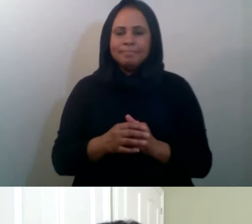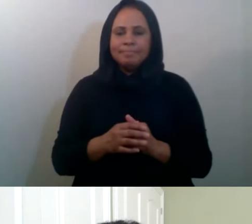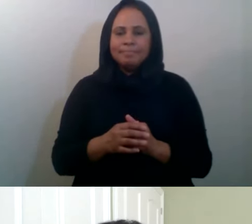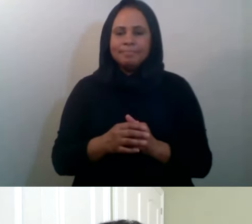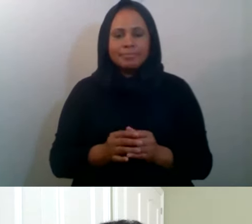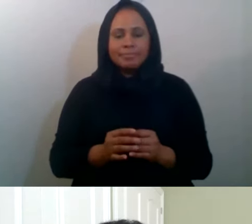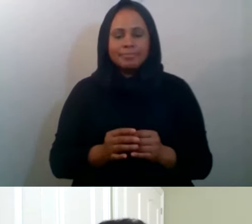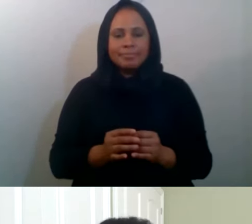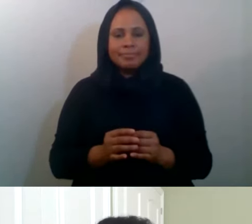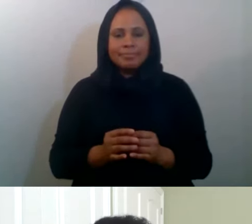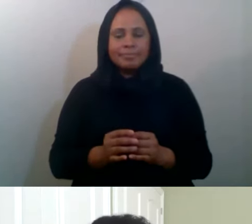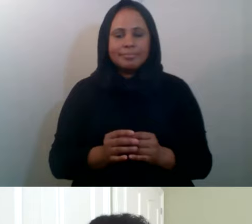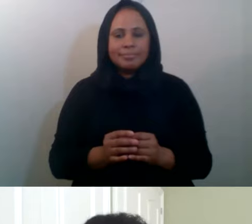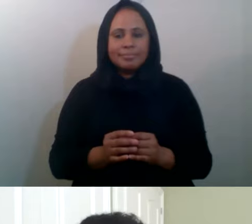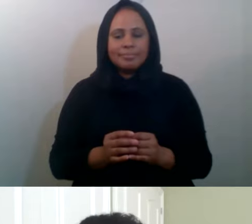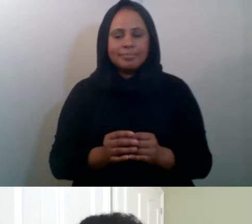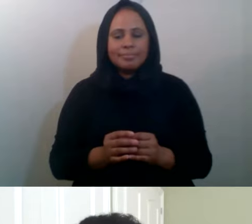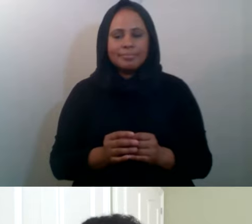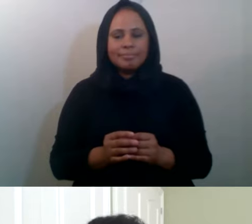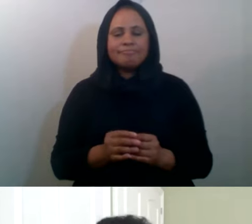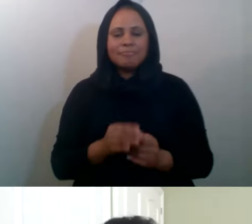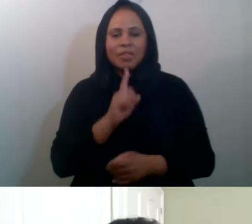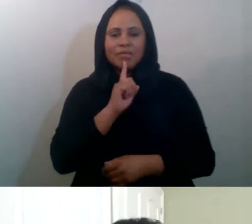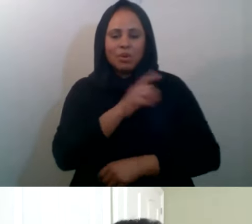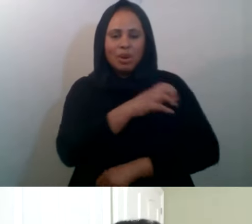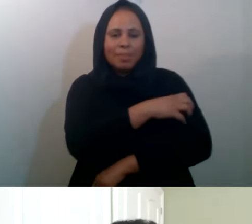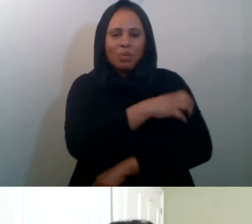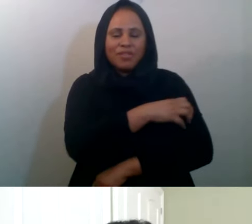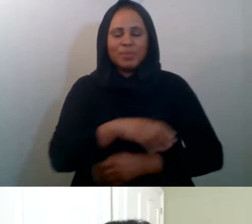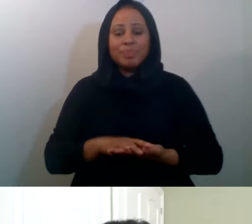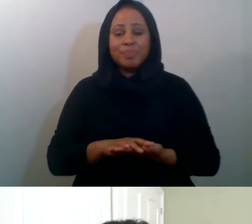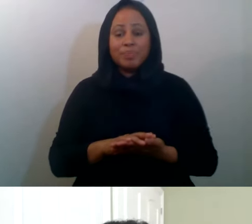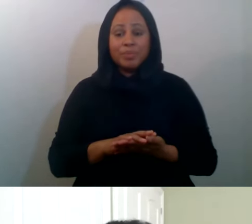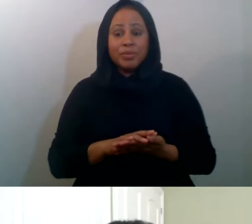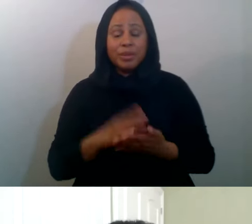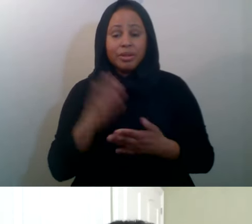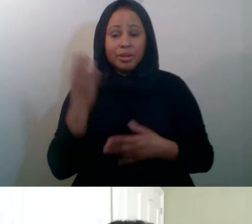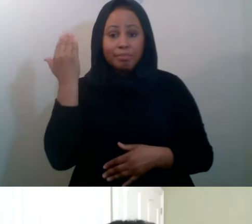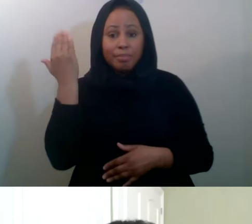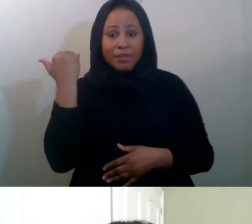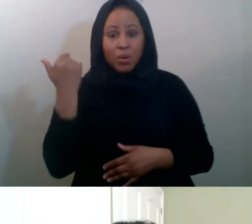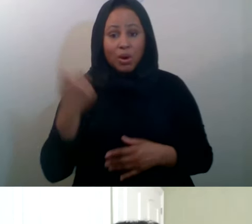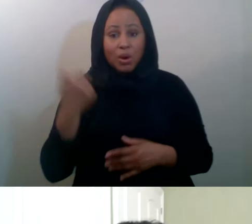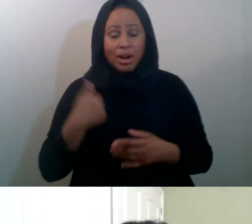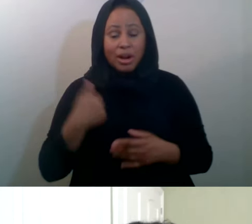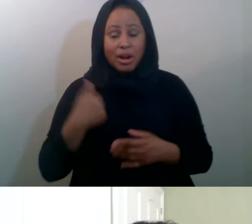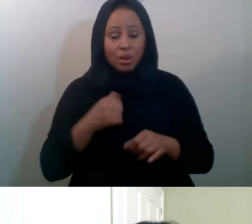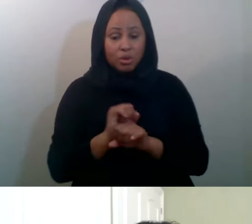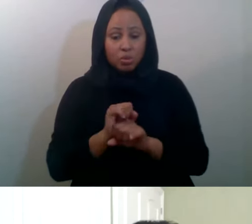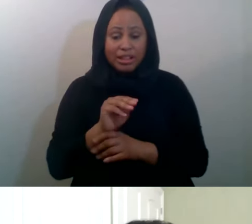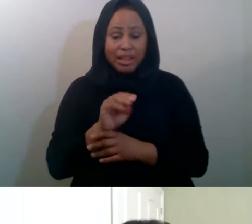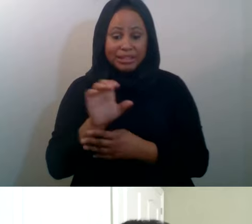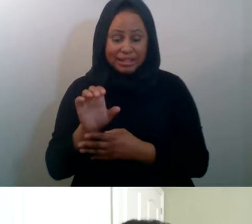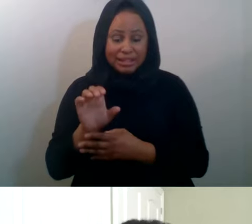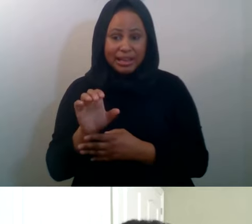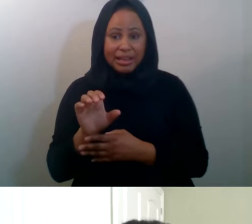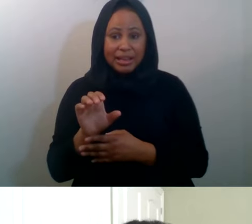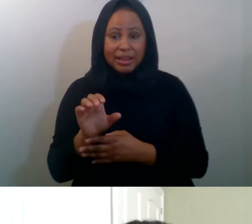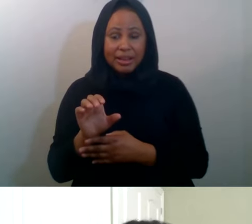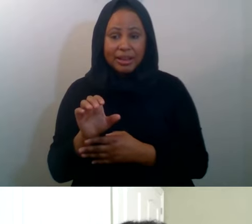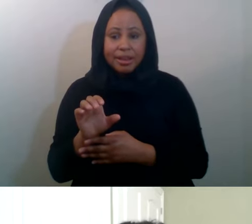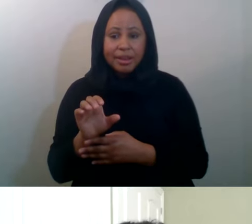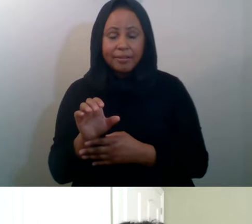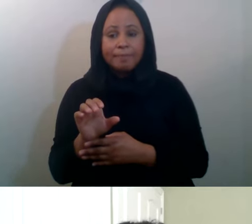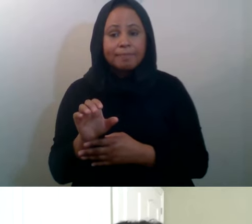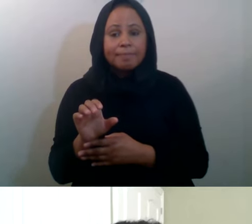That's definitely powerful. Um, when I was actually working with the MCC, the Saranti, or Sarakadar, she was in his effort,